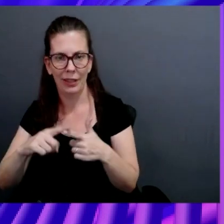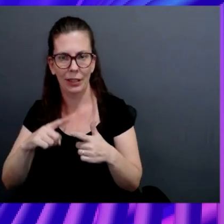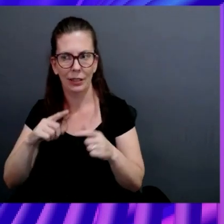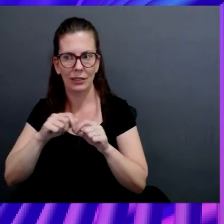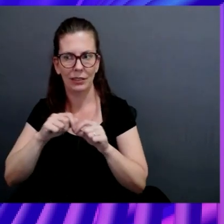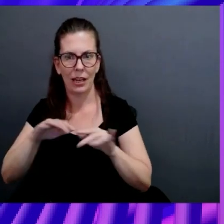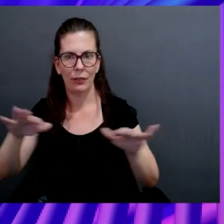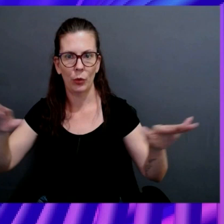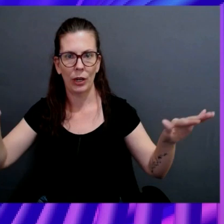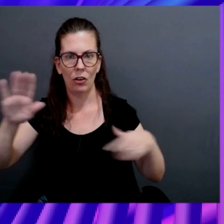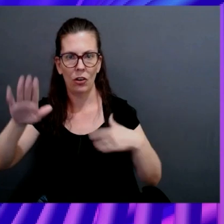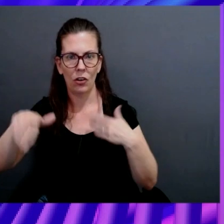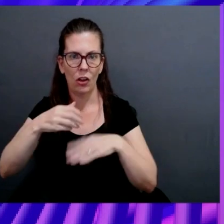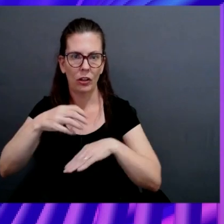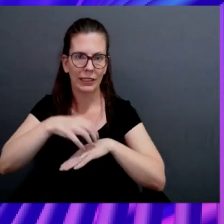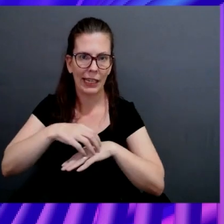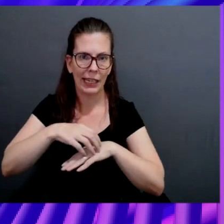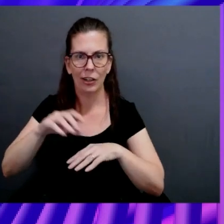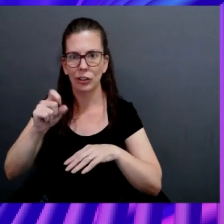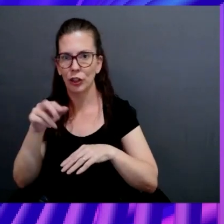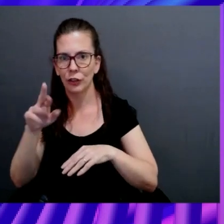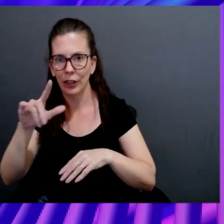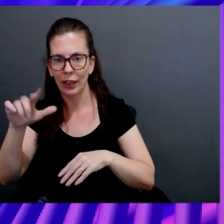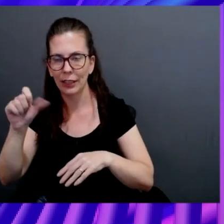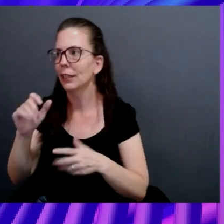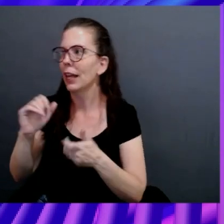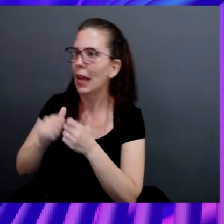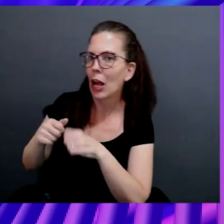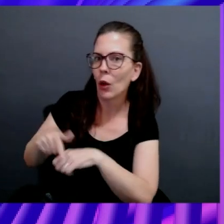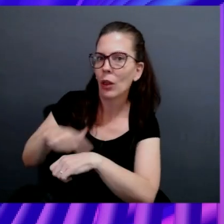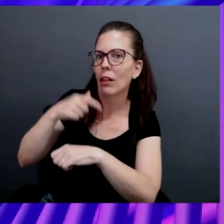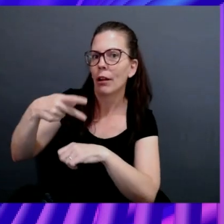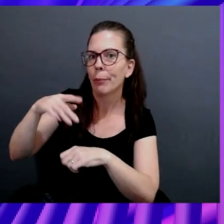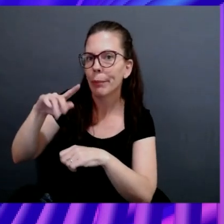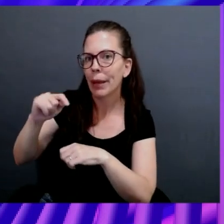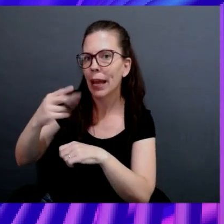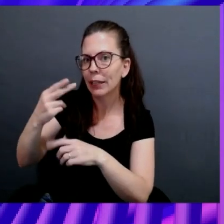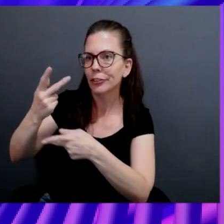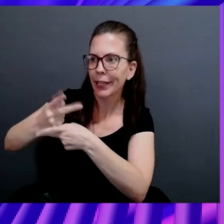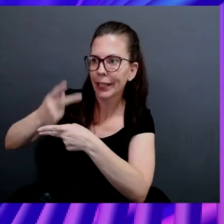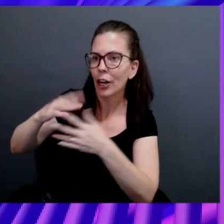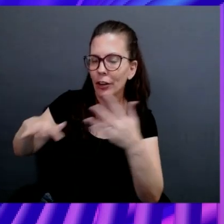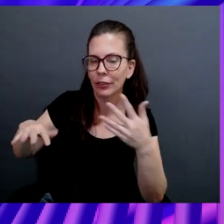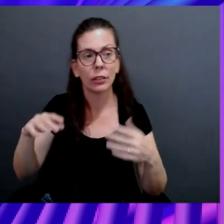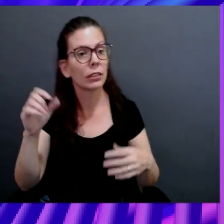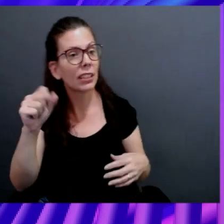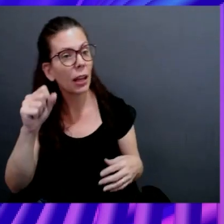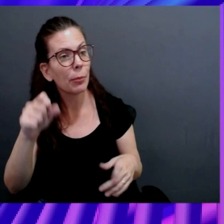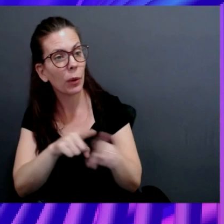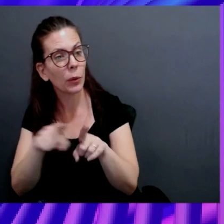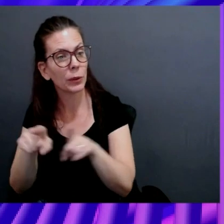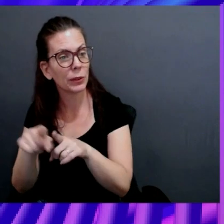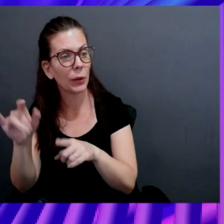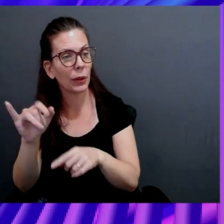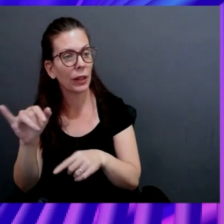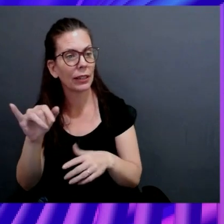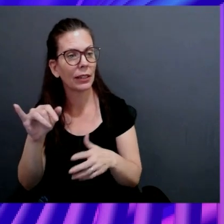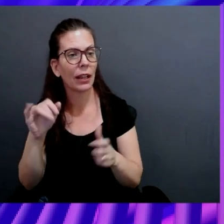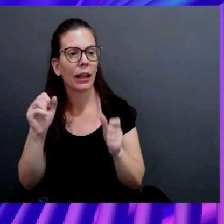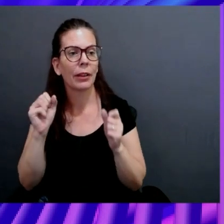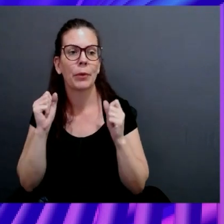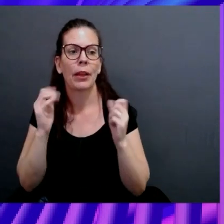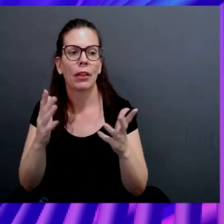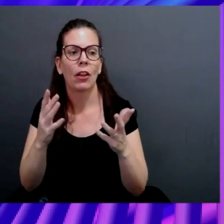container, serverless. How long did it take to patch it? Well, not just that, but, like, I think there's a lot around